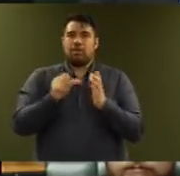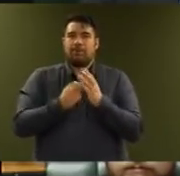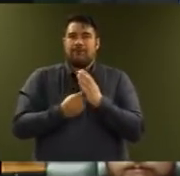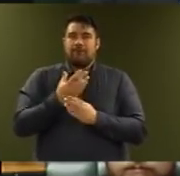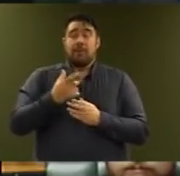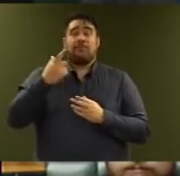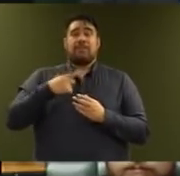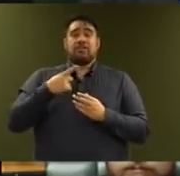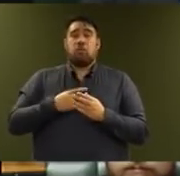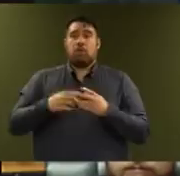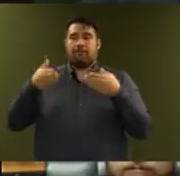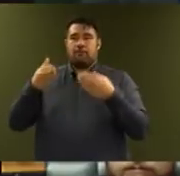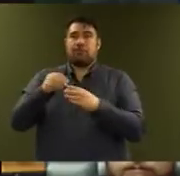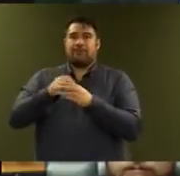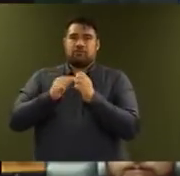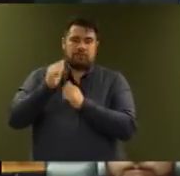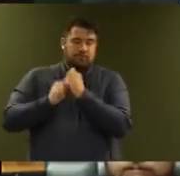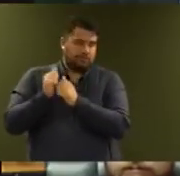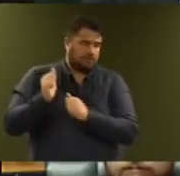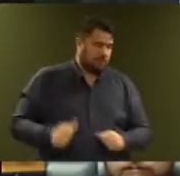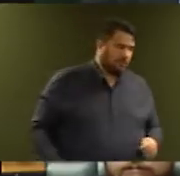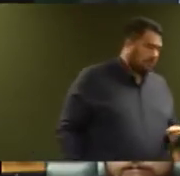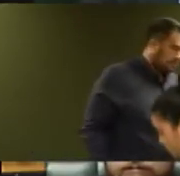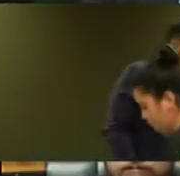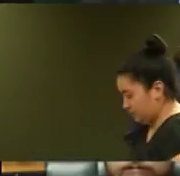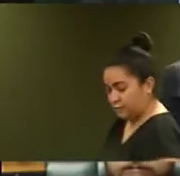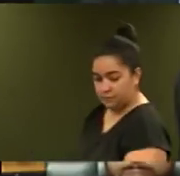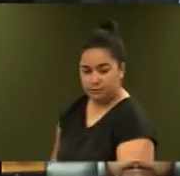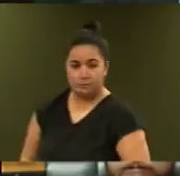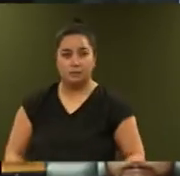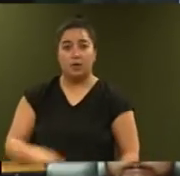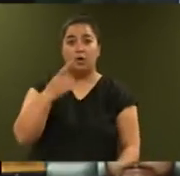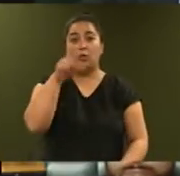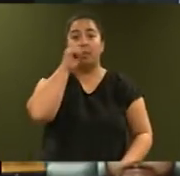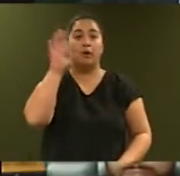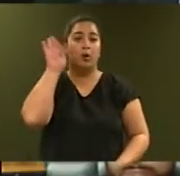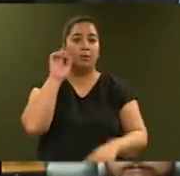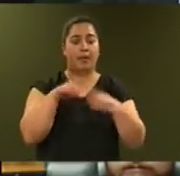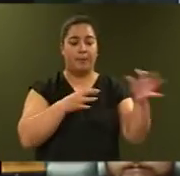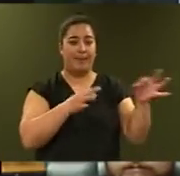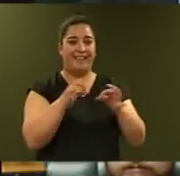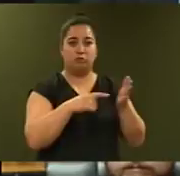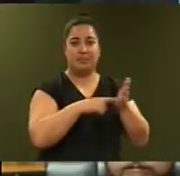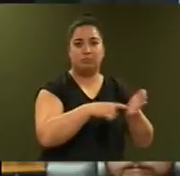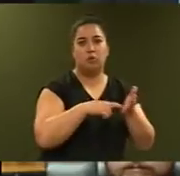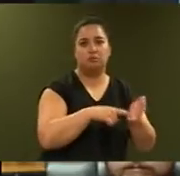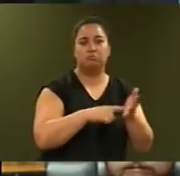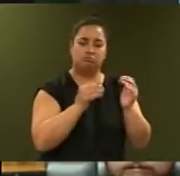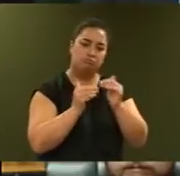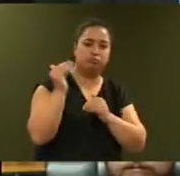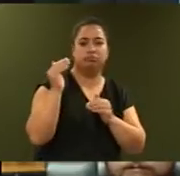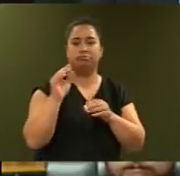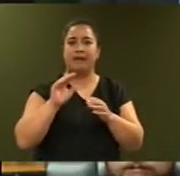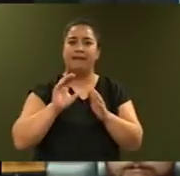prioritising infrastructure. You will have already heard about this Government's plans for transport. This will see increased investment in regional